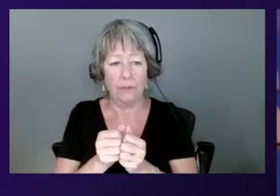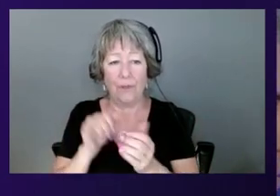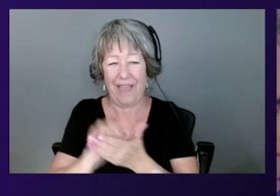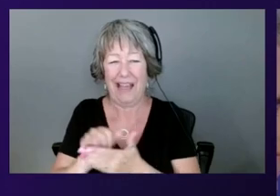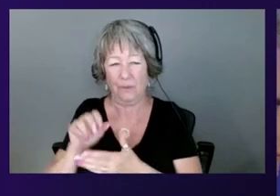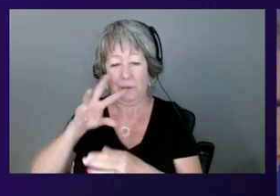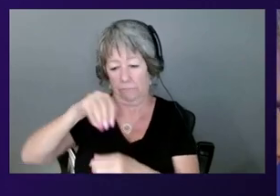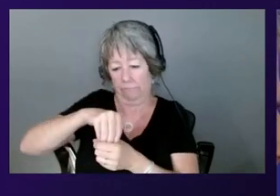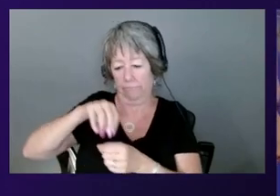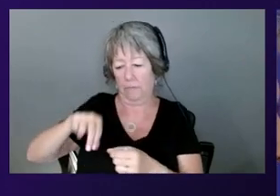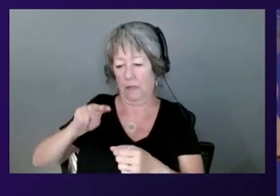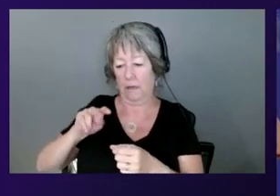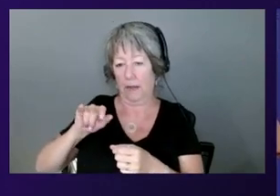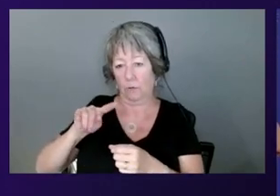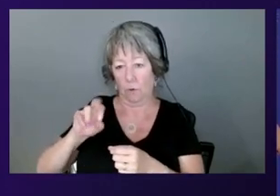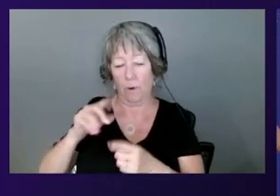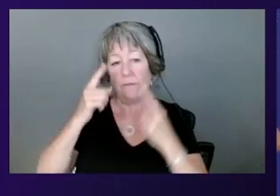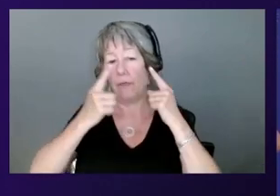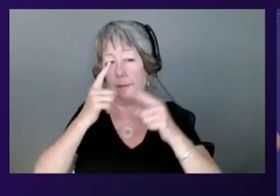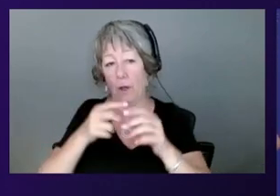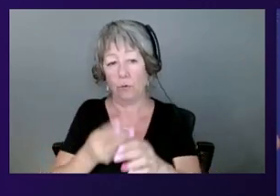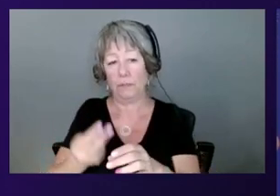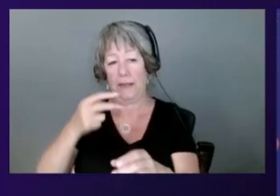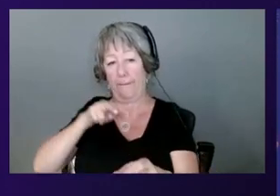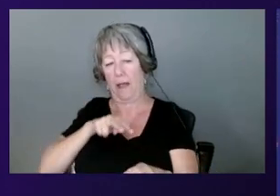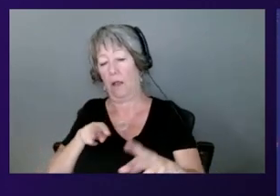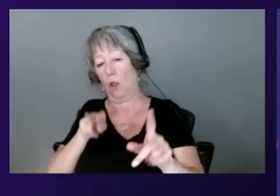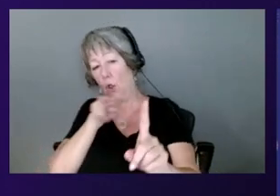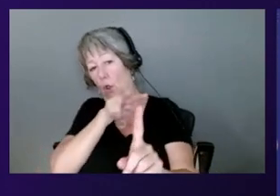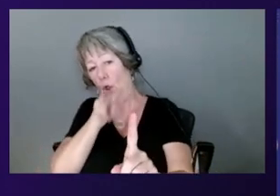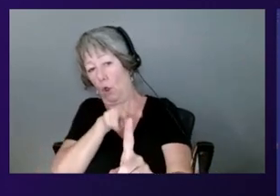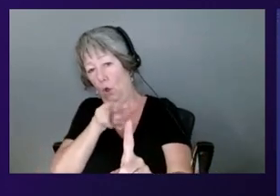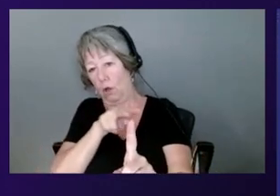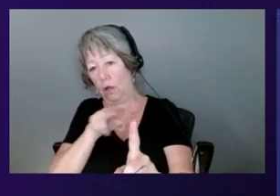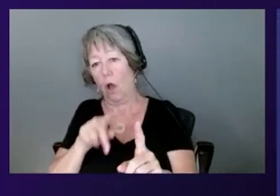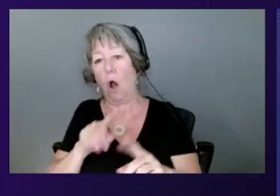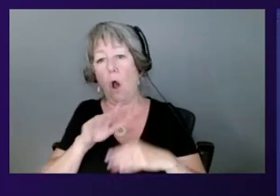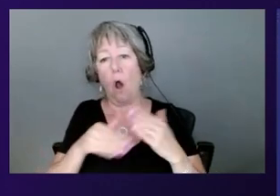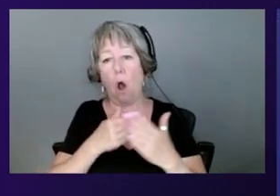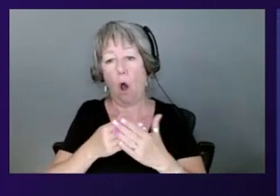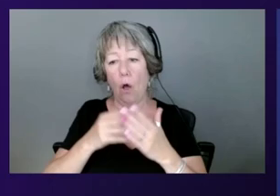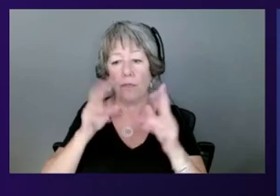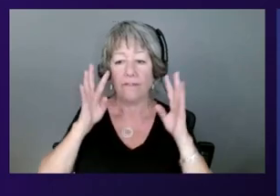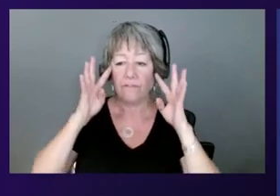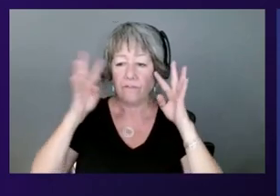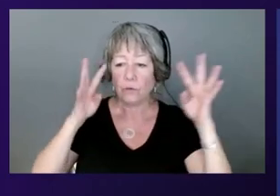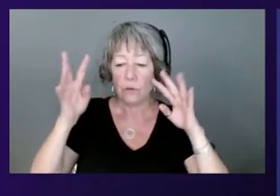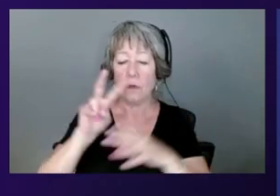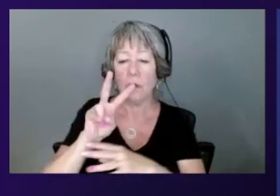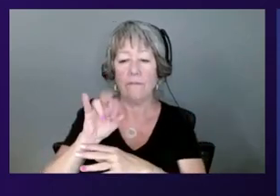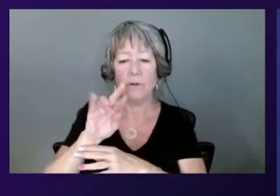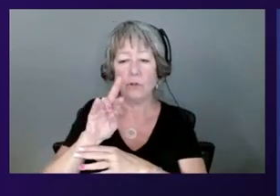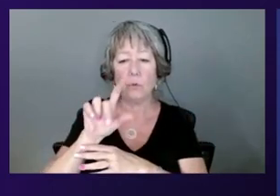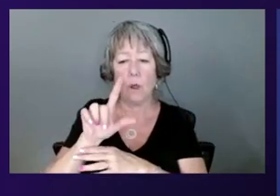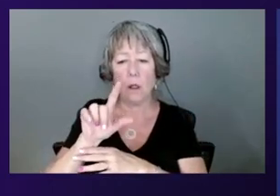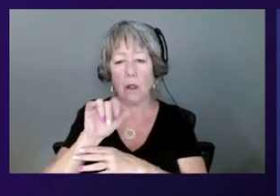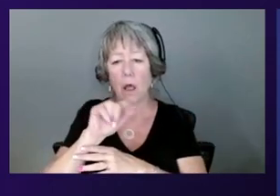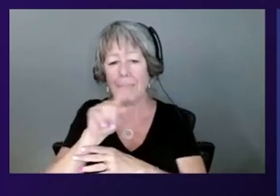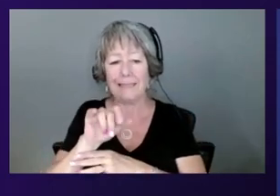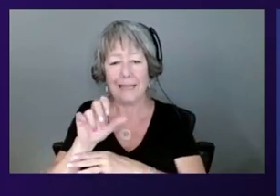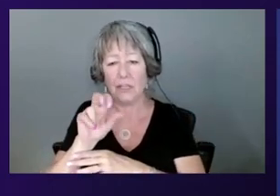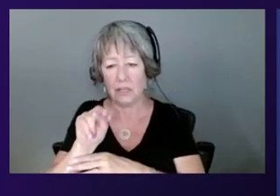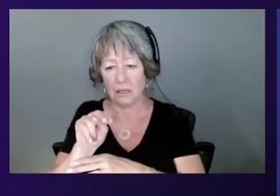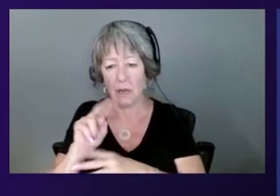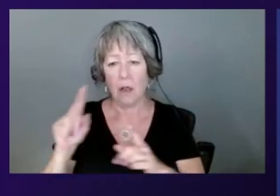So if you step back and think about it, it's really the foundation of all of the virtualization that brings EC2 to life. All of the instances that we've